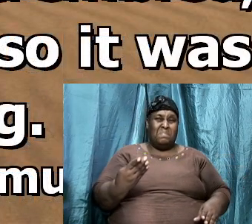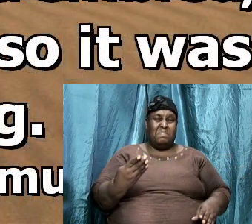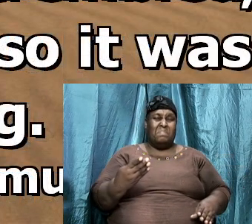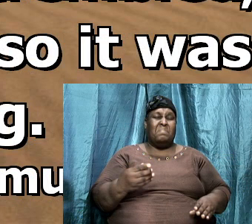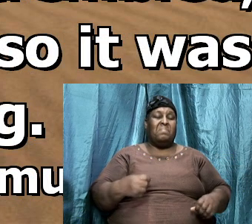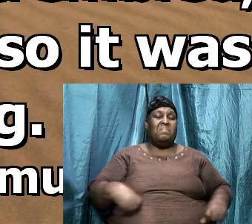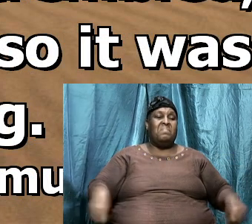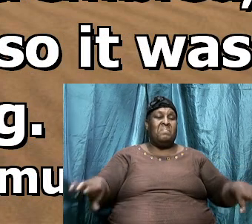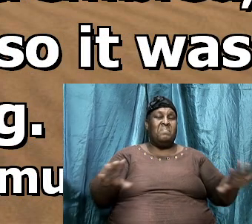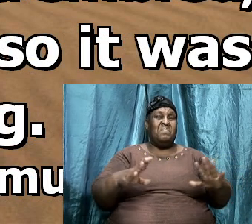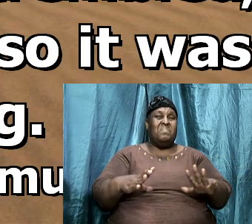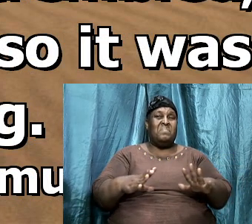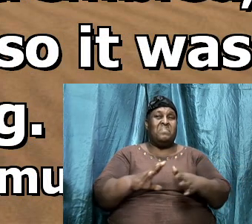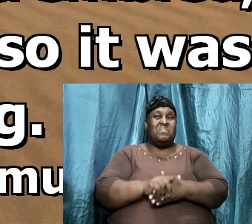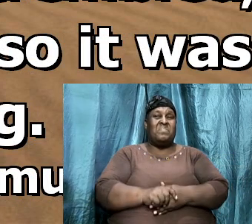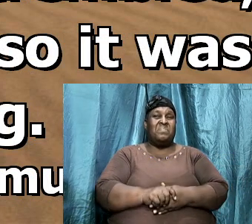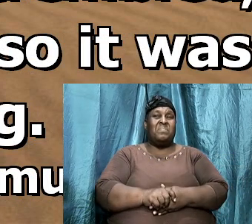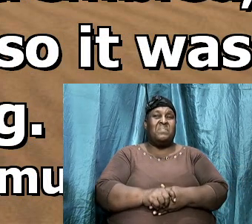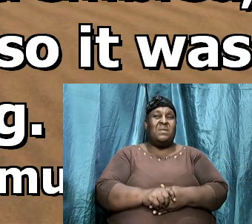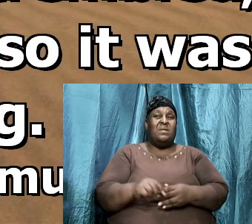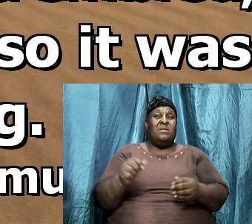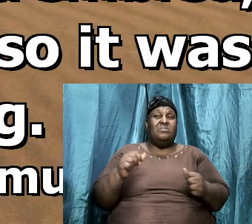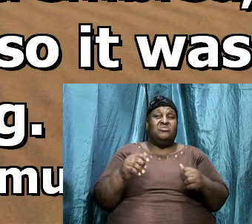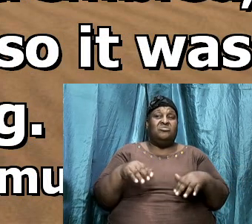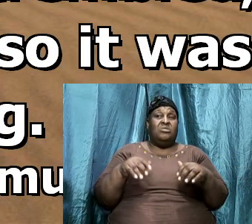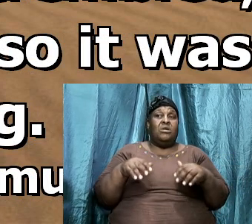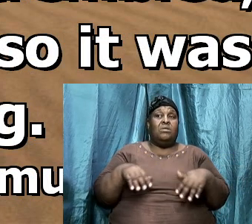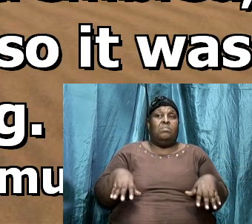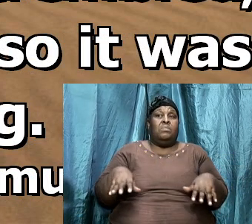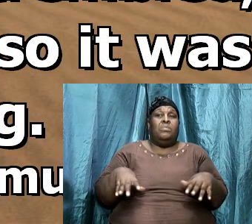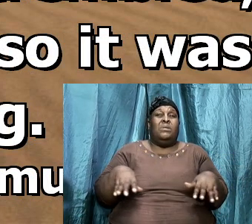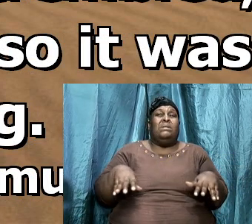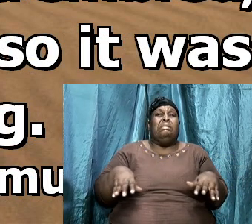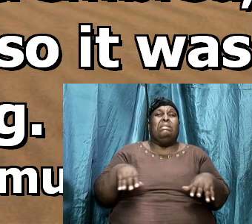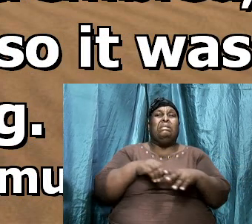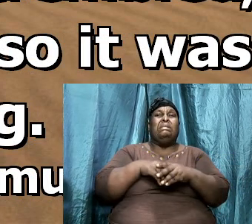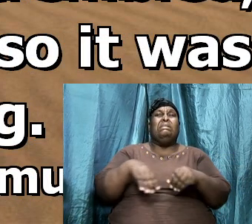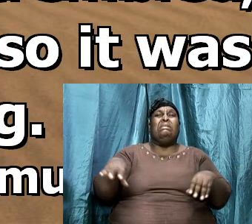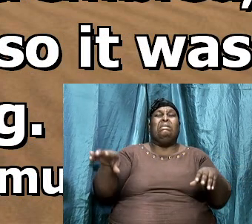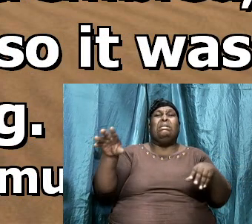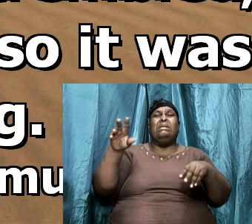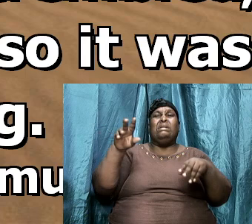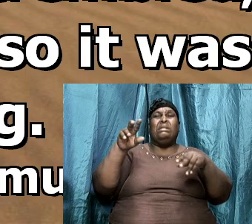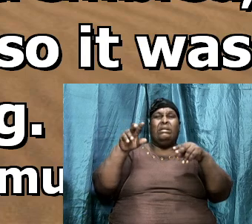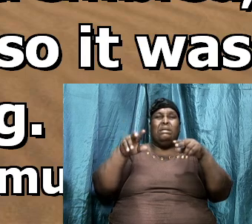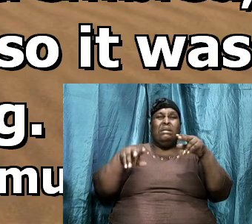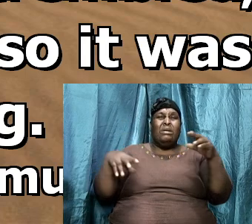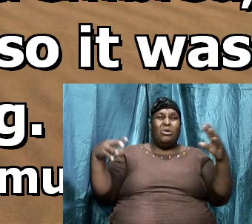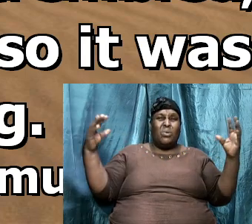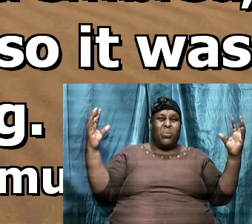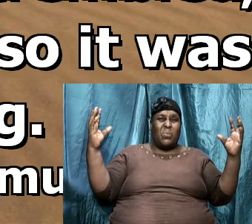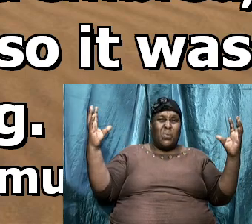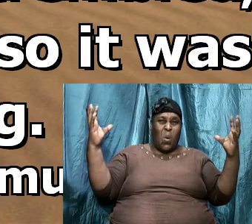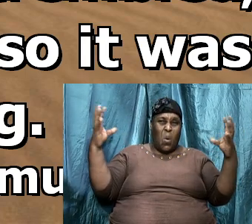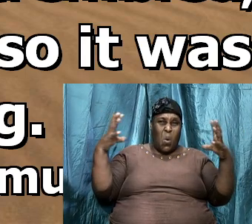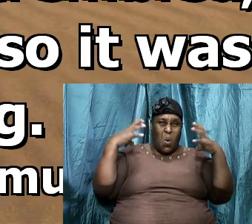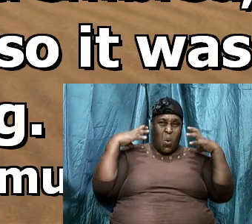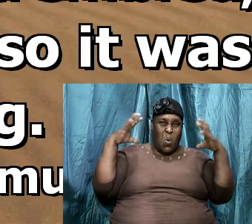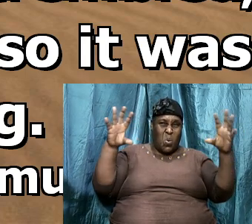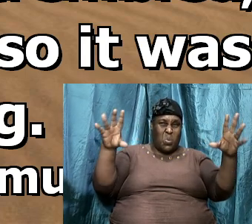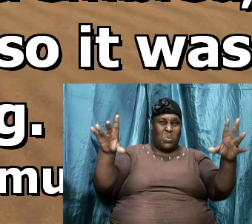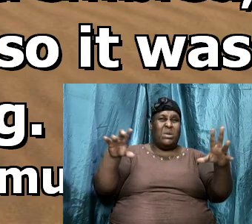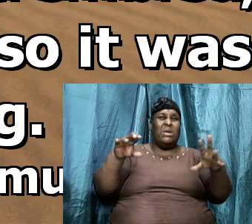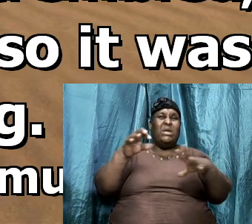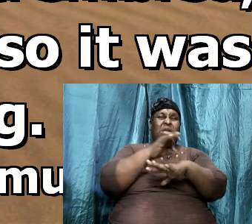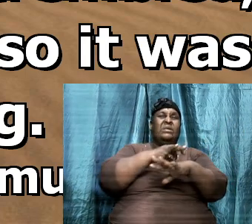and there was trembling in the horse in the field and among all the people